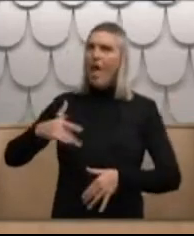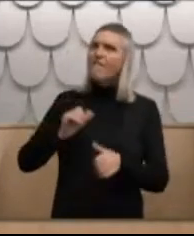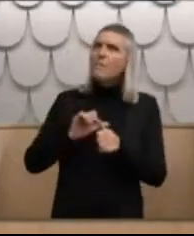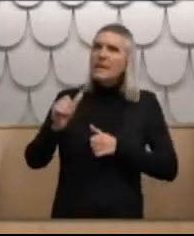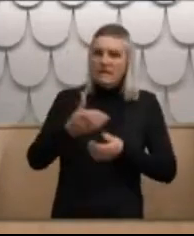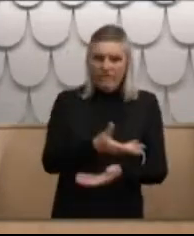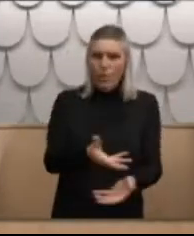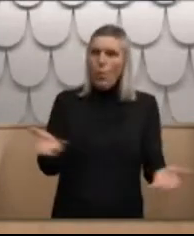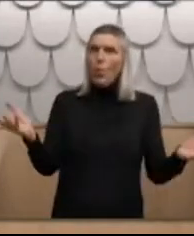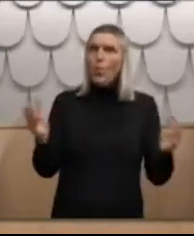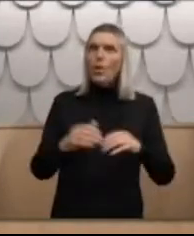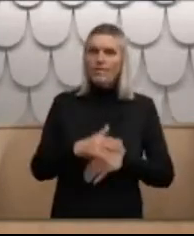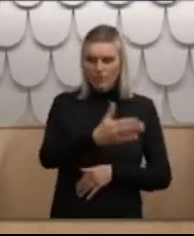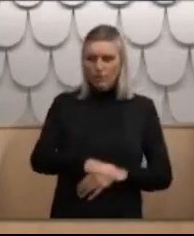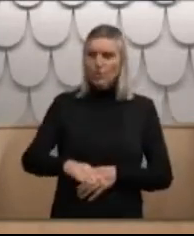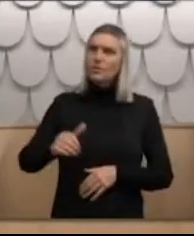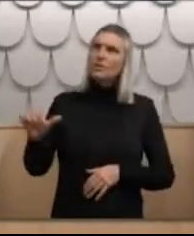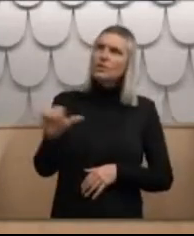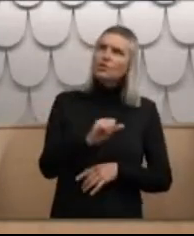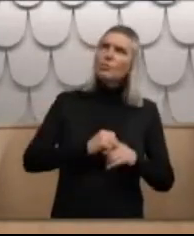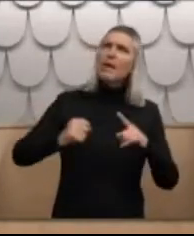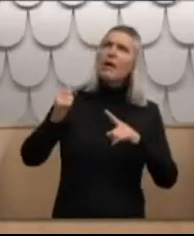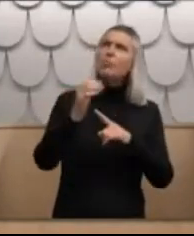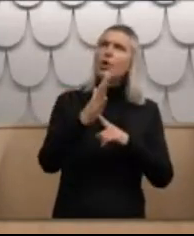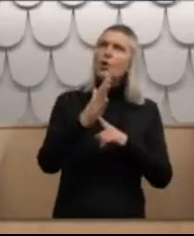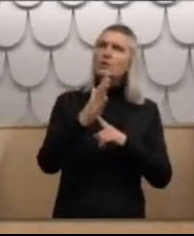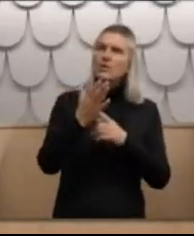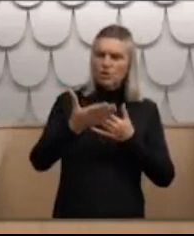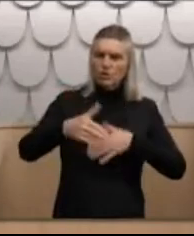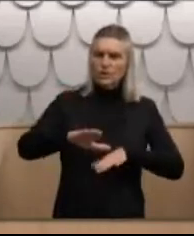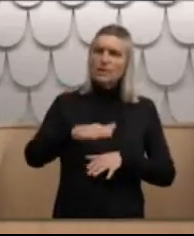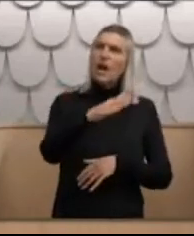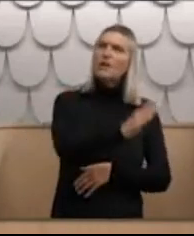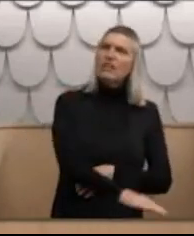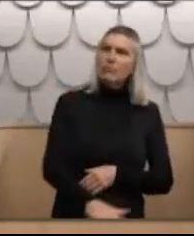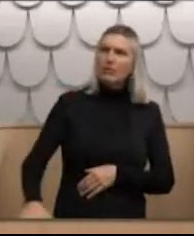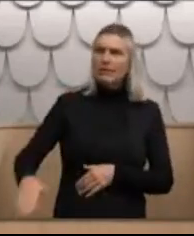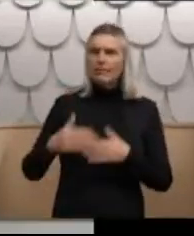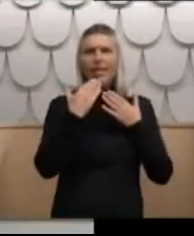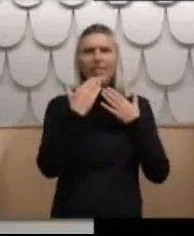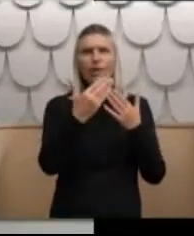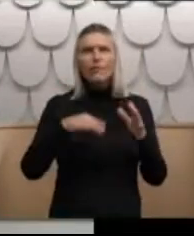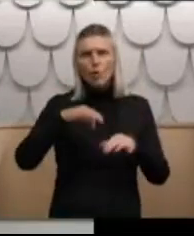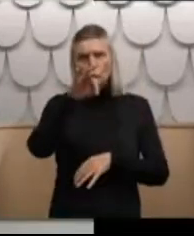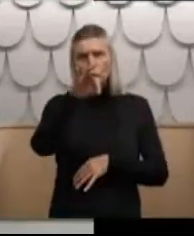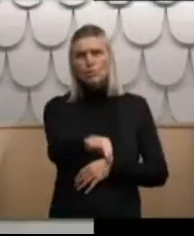Aotearoa New Zealand that this should be our priority as a nation our tamariki Fred kia ora and thank you for your contribution